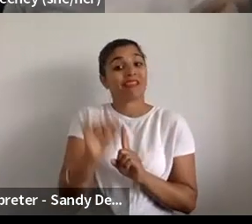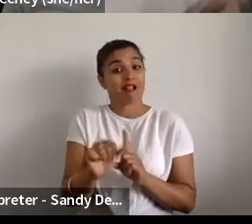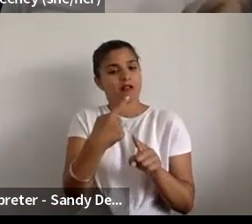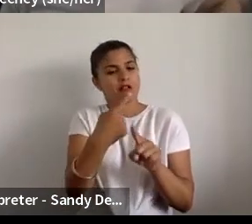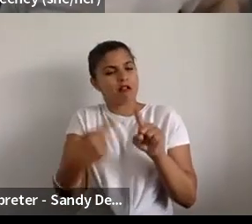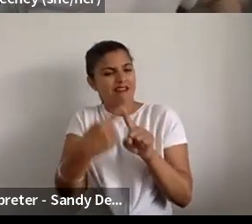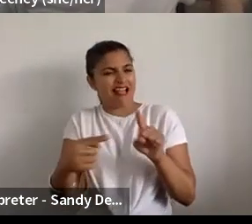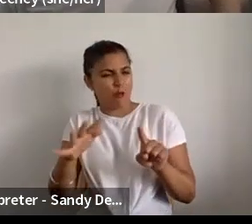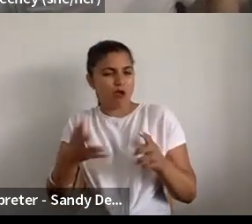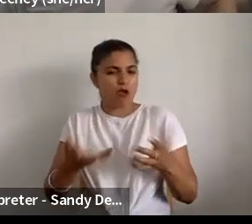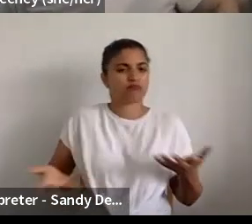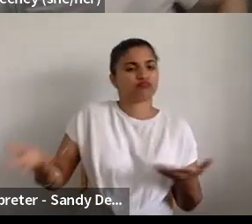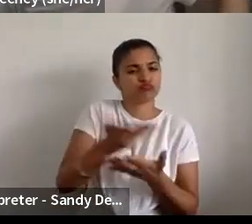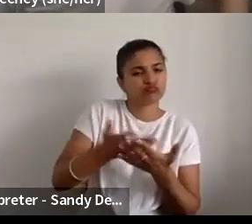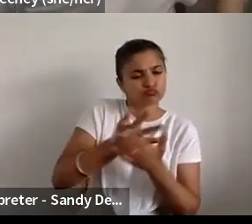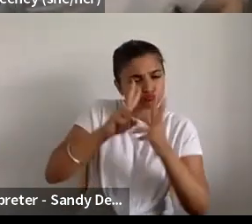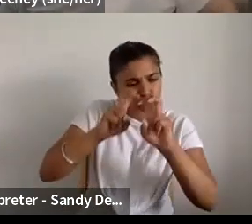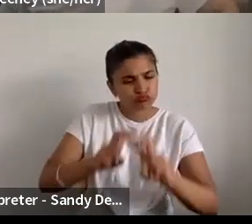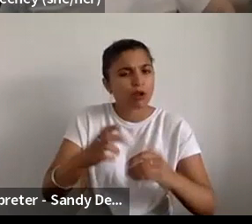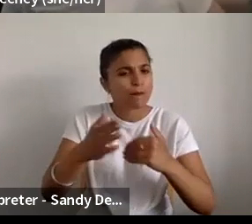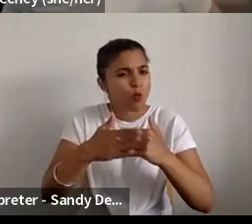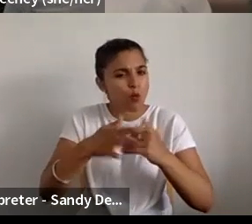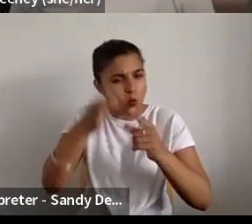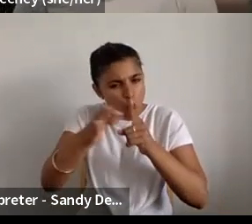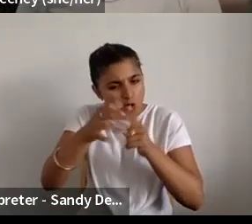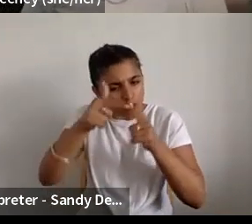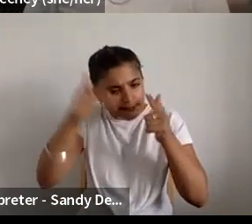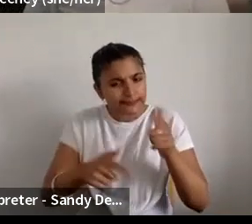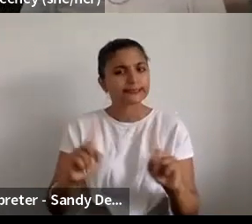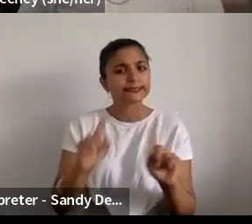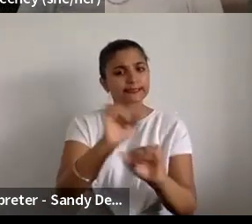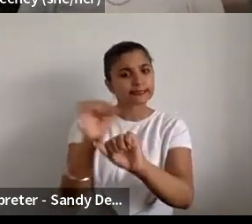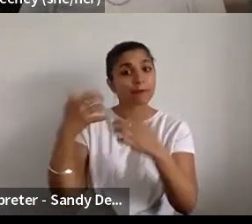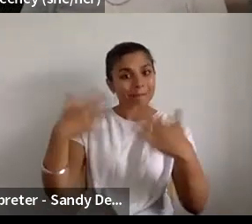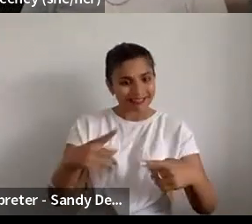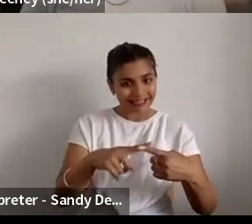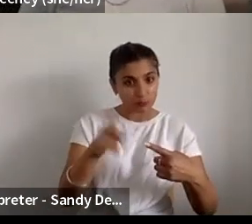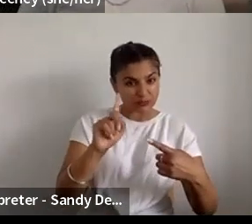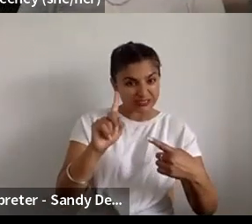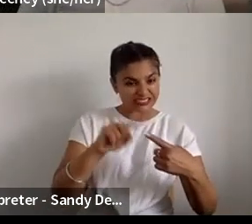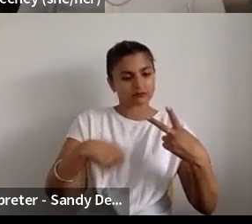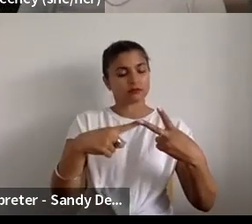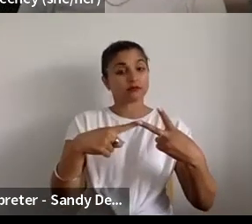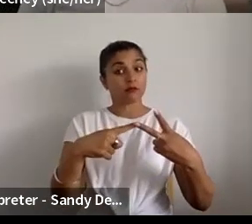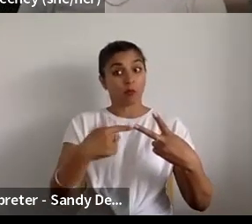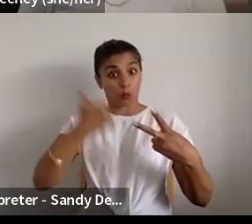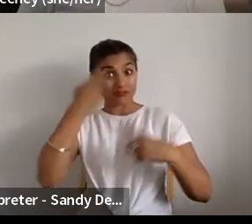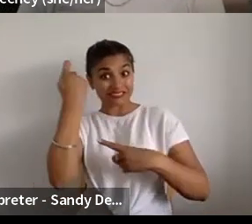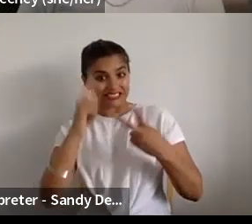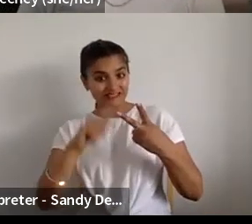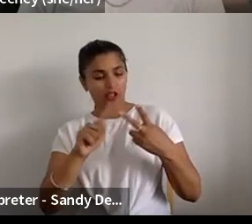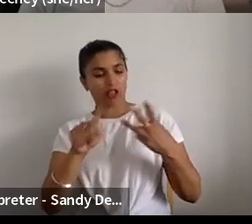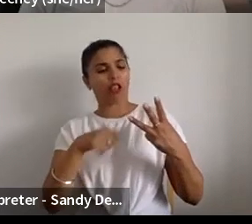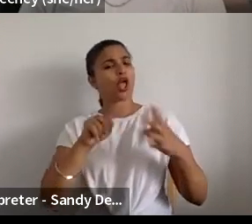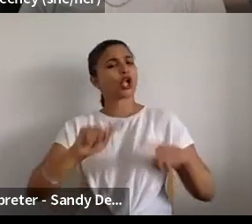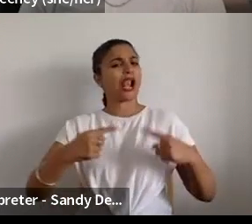have a conversation and dig into what actually happened, what went well and what was challenging. I'll aim to guide